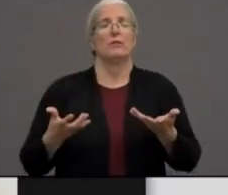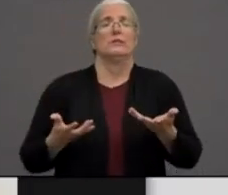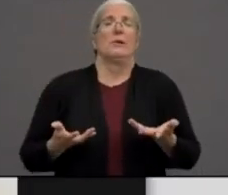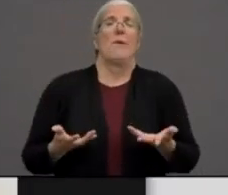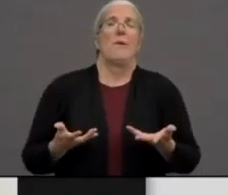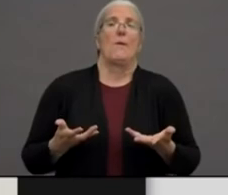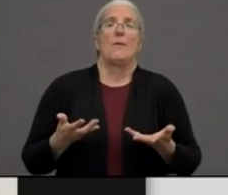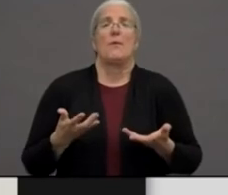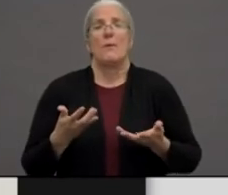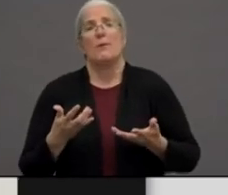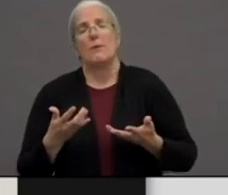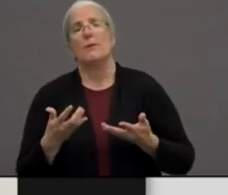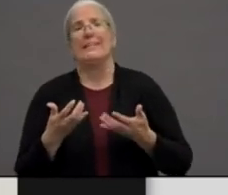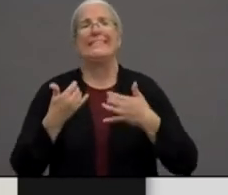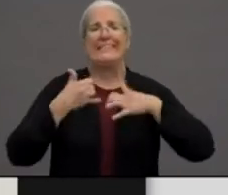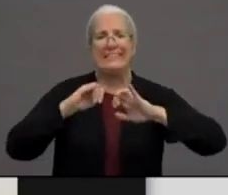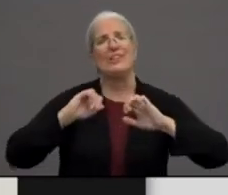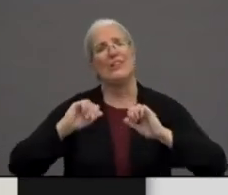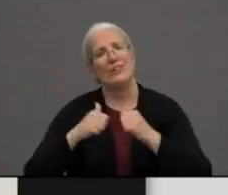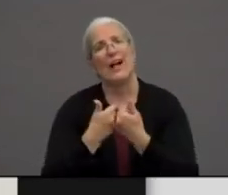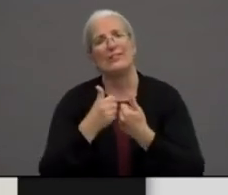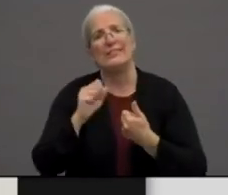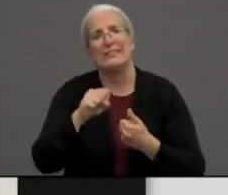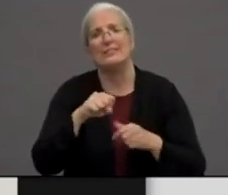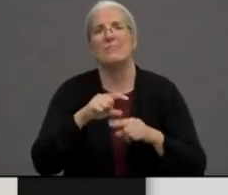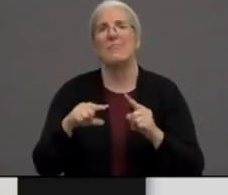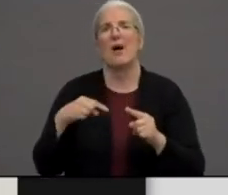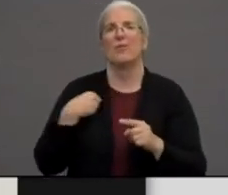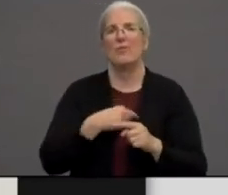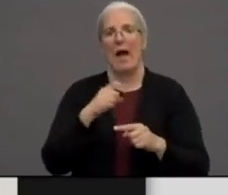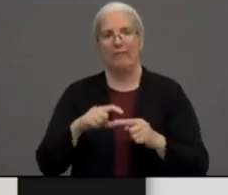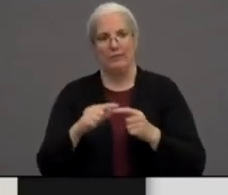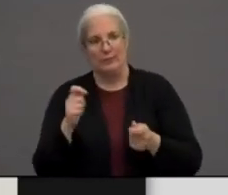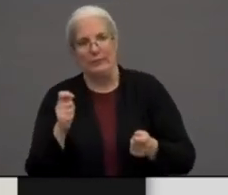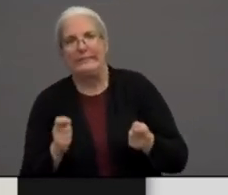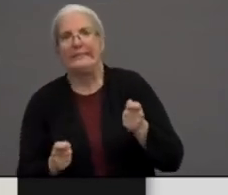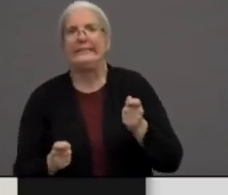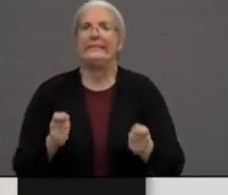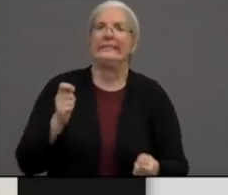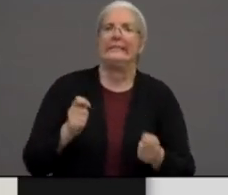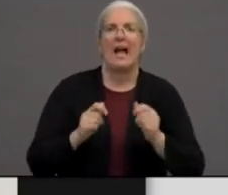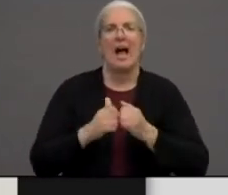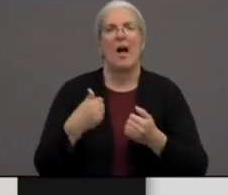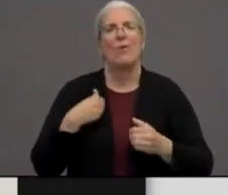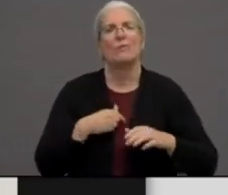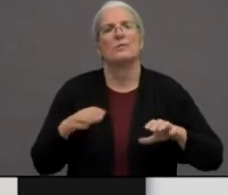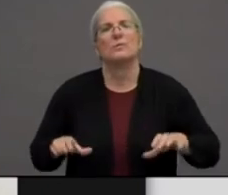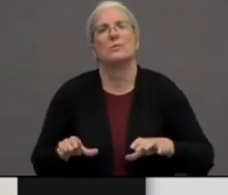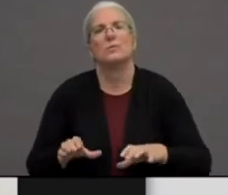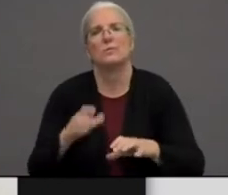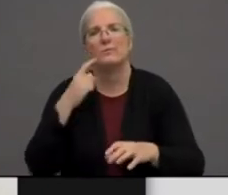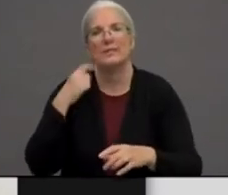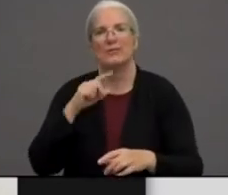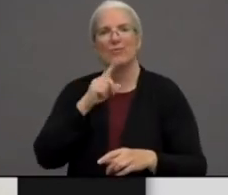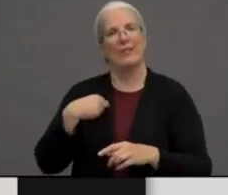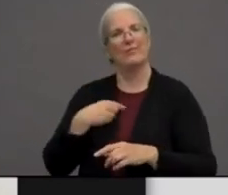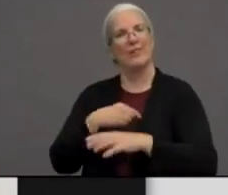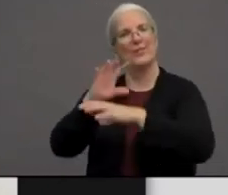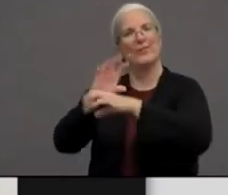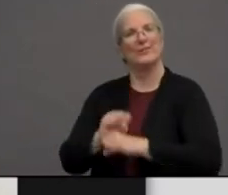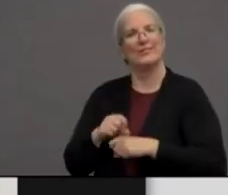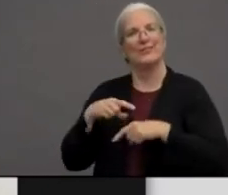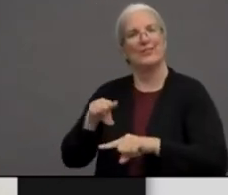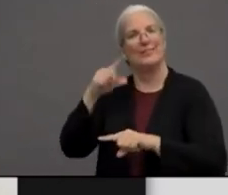to modify the way, you know, we were doing things because we're so used to always going out. And now